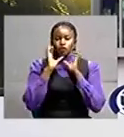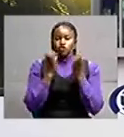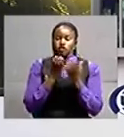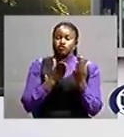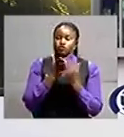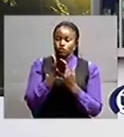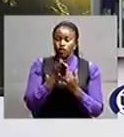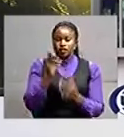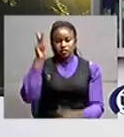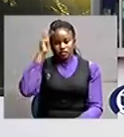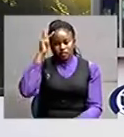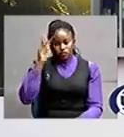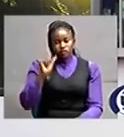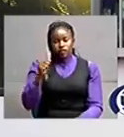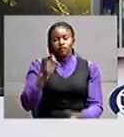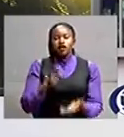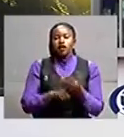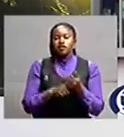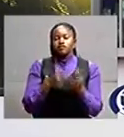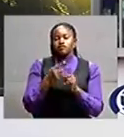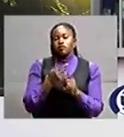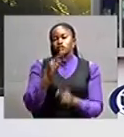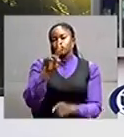skills they have acquired from the UK.